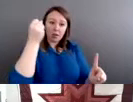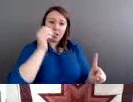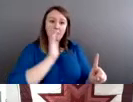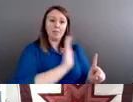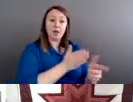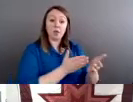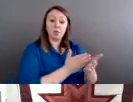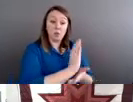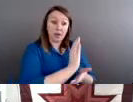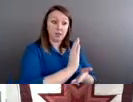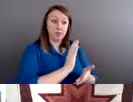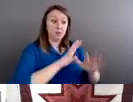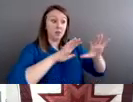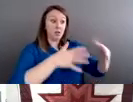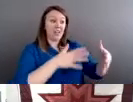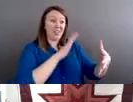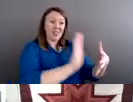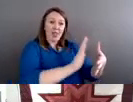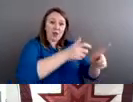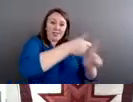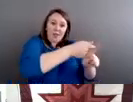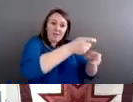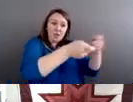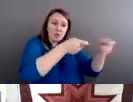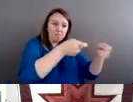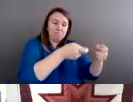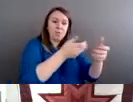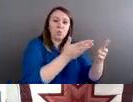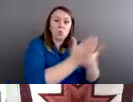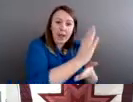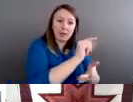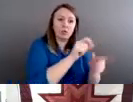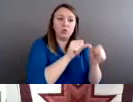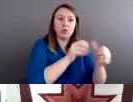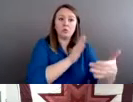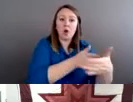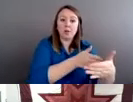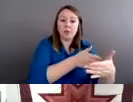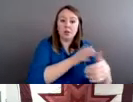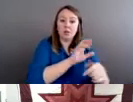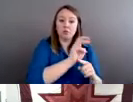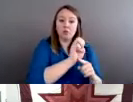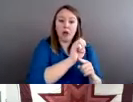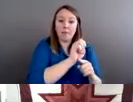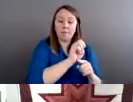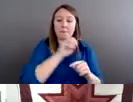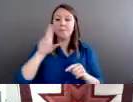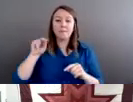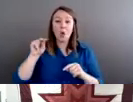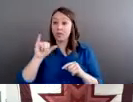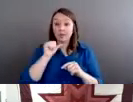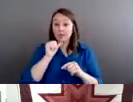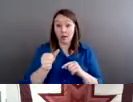serious crimes? No, it did not. I think that's what Congress meant to do. I think